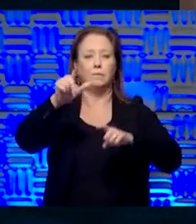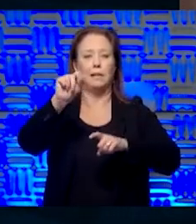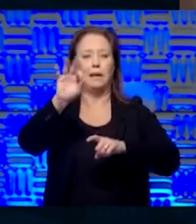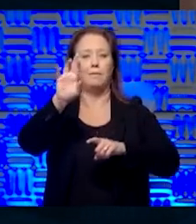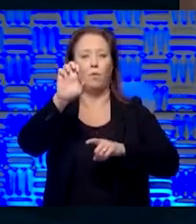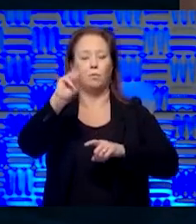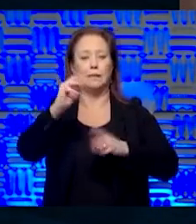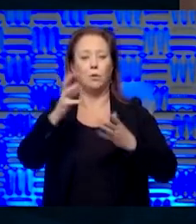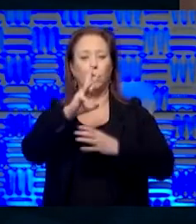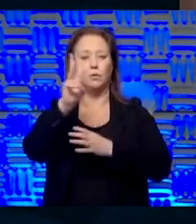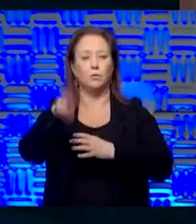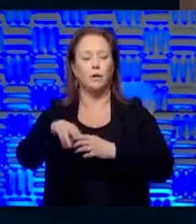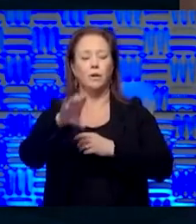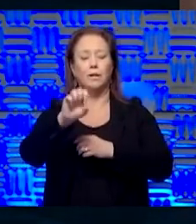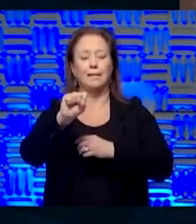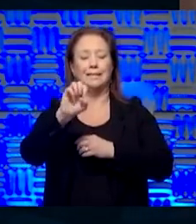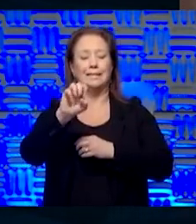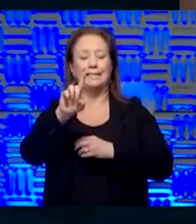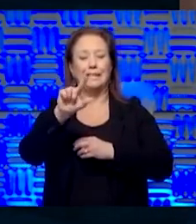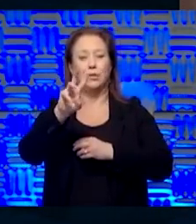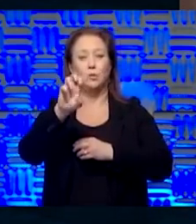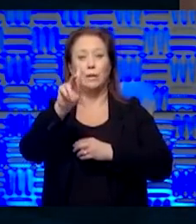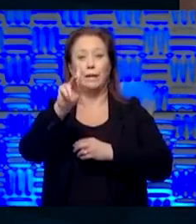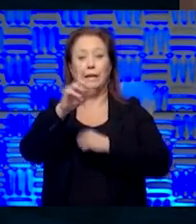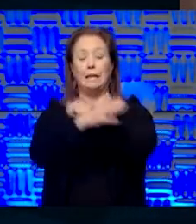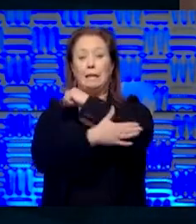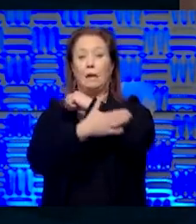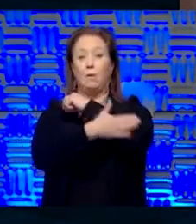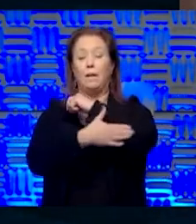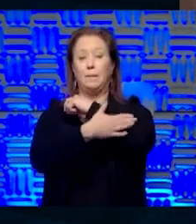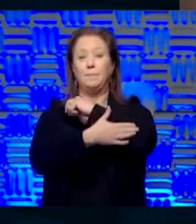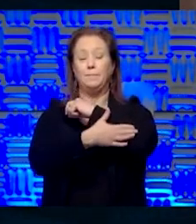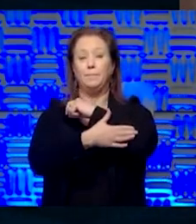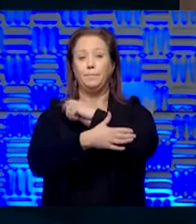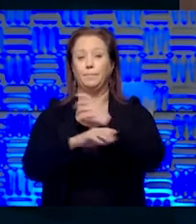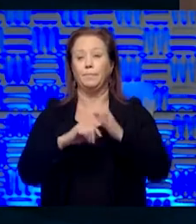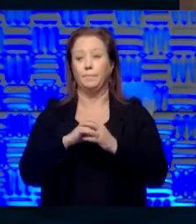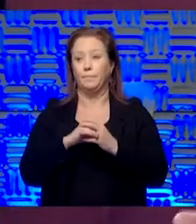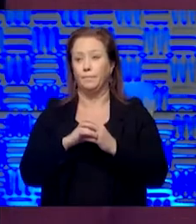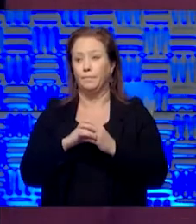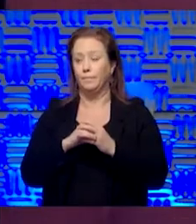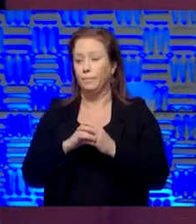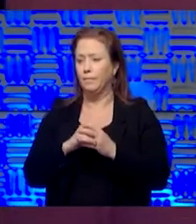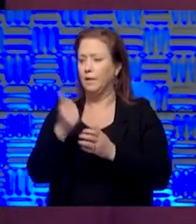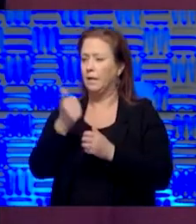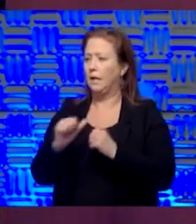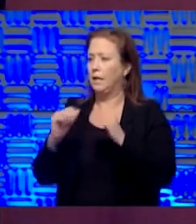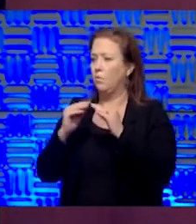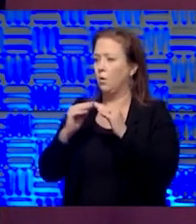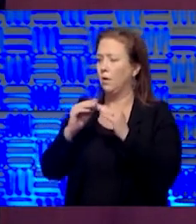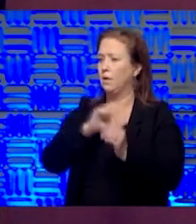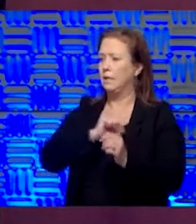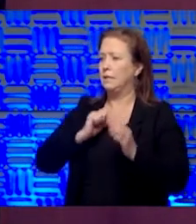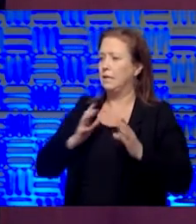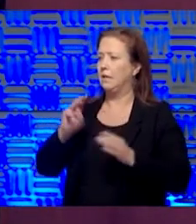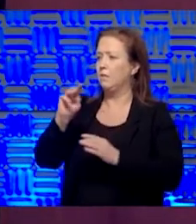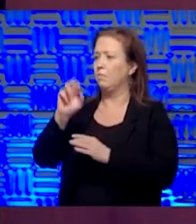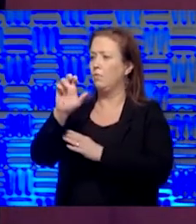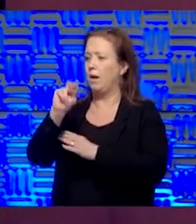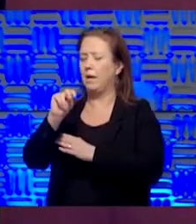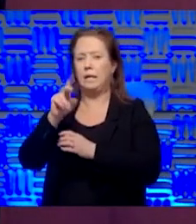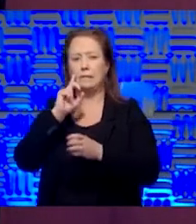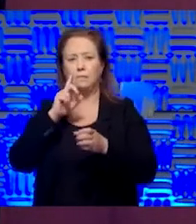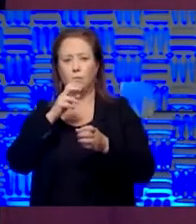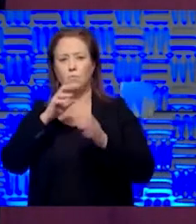in Cedric County. That's what we're meeting with the folks about today to get to those numbers. Any other questions for Senator Moran? know we're about to lose